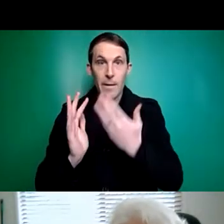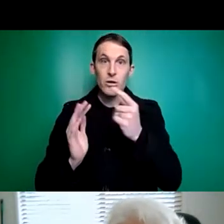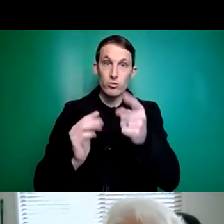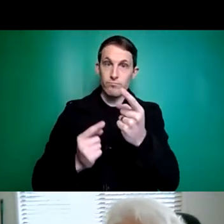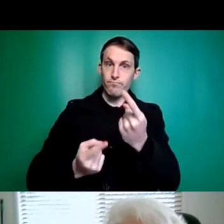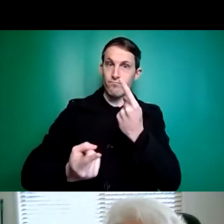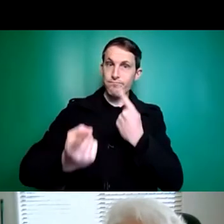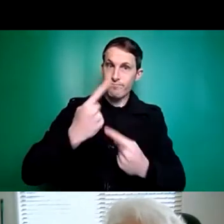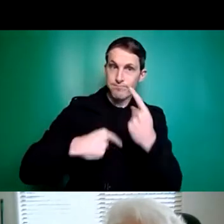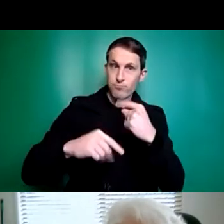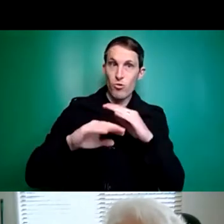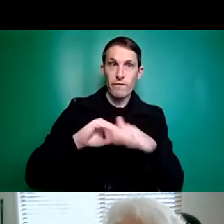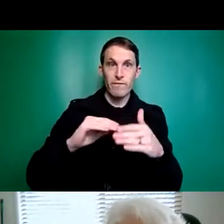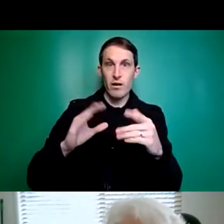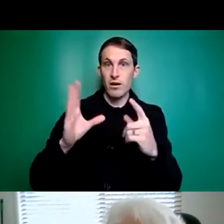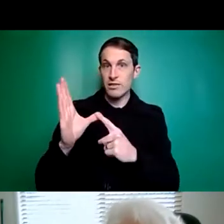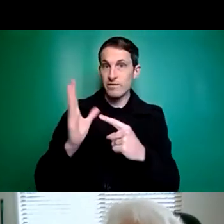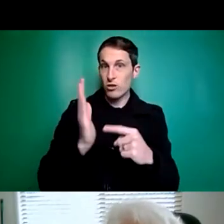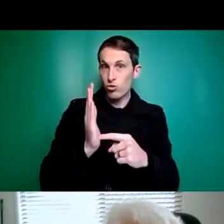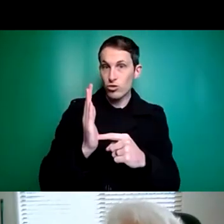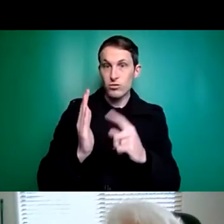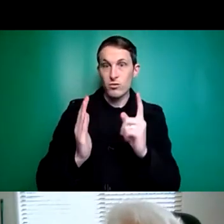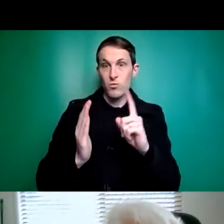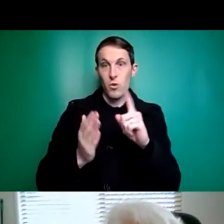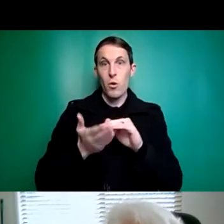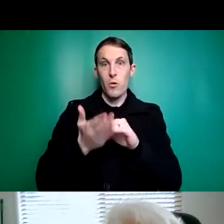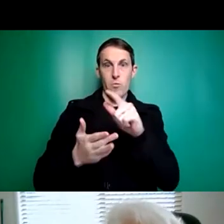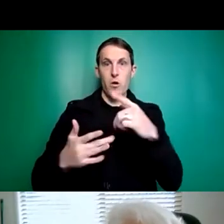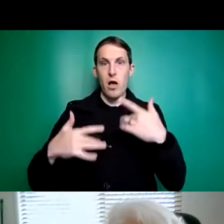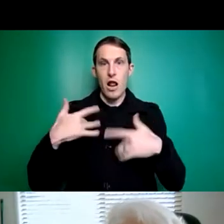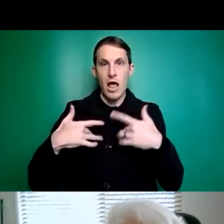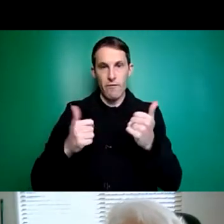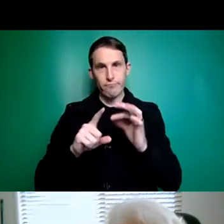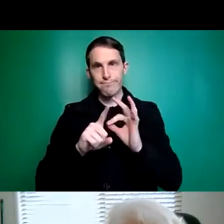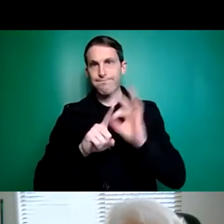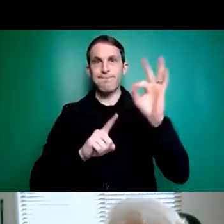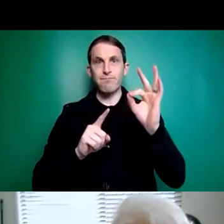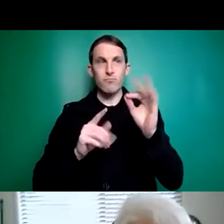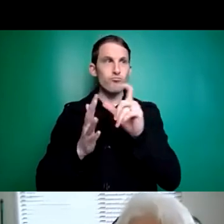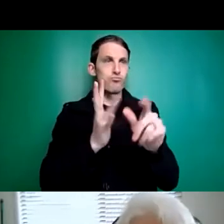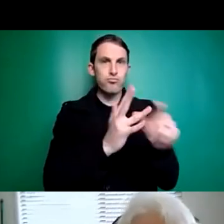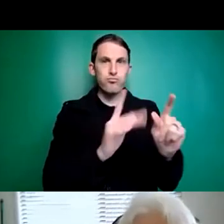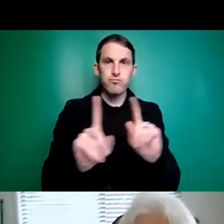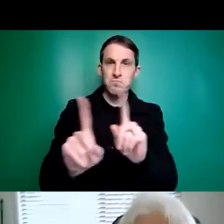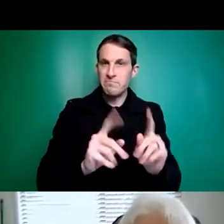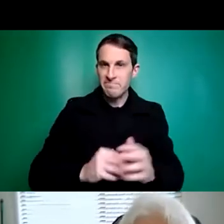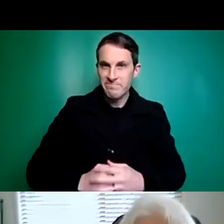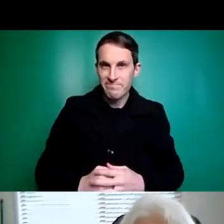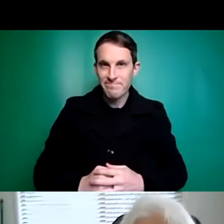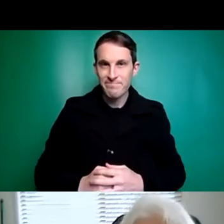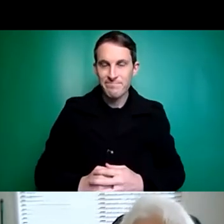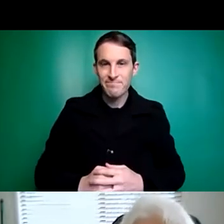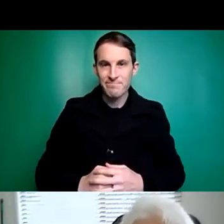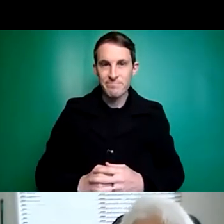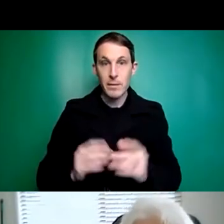tell us about the assistive technology, which makes a difference in your life, and what does it help you to do? Thanks, Graham.